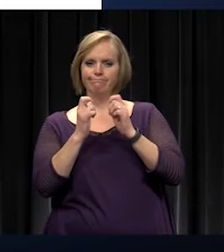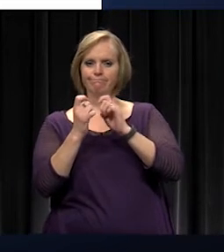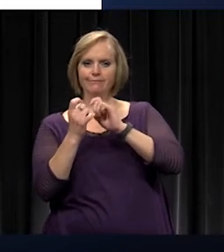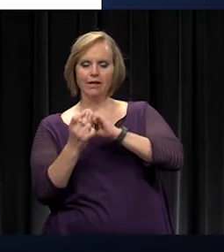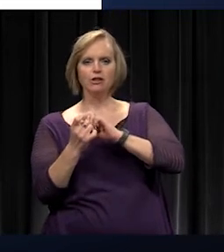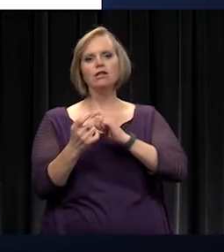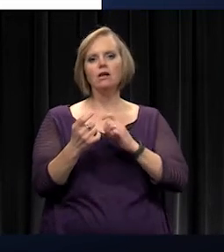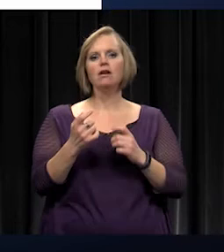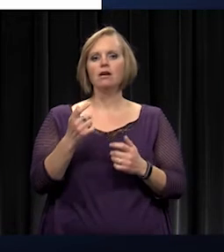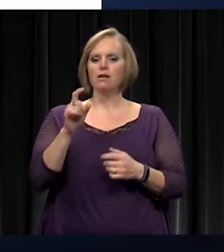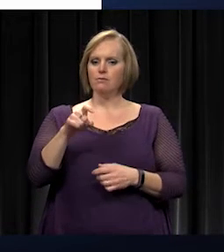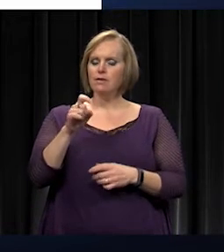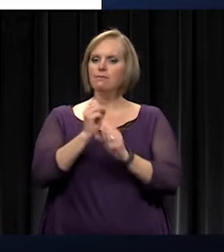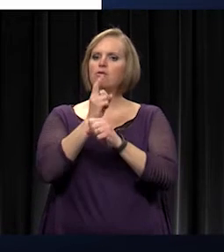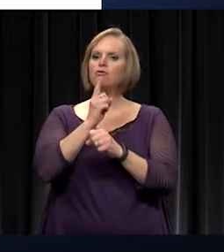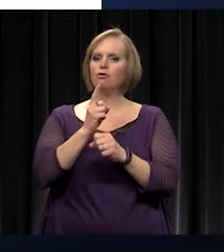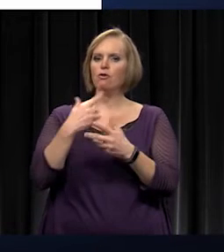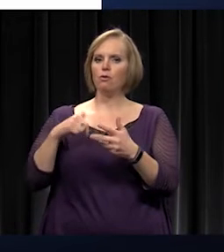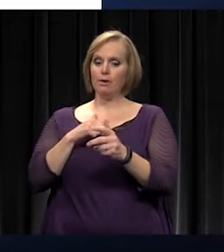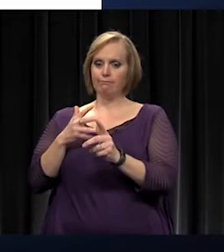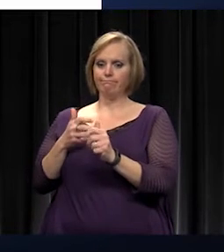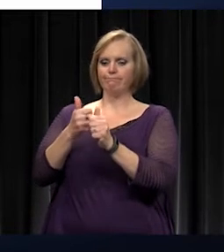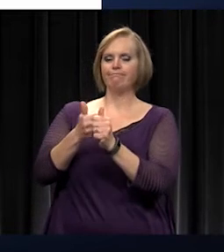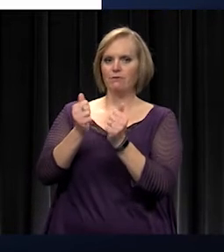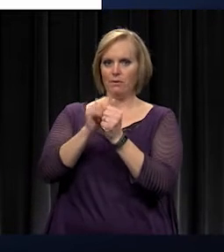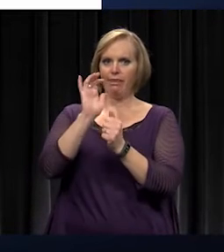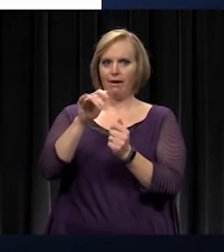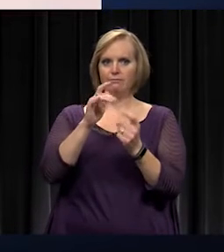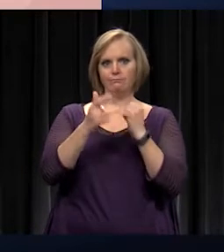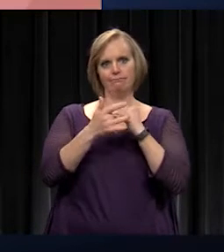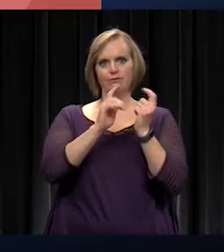this field, we need to make sure that we're keeping up with that change in technology.